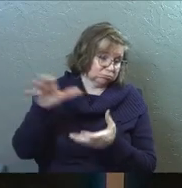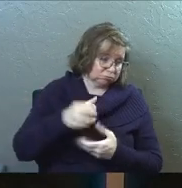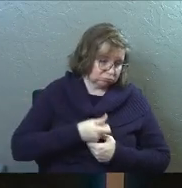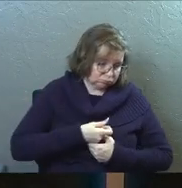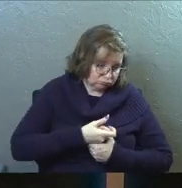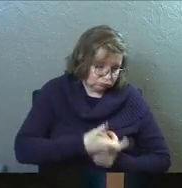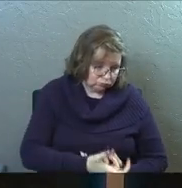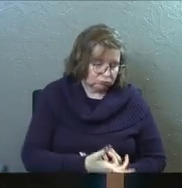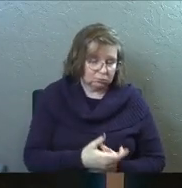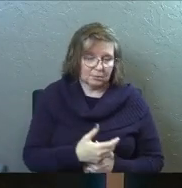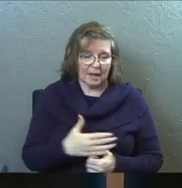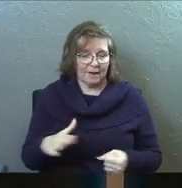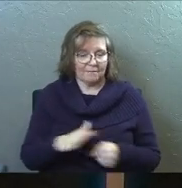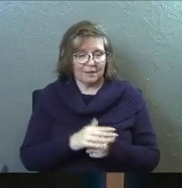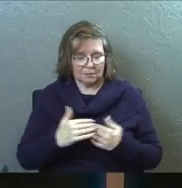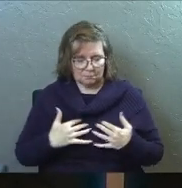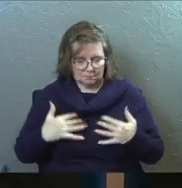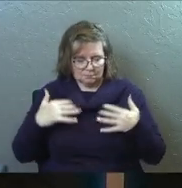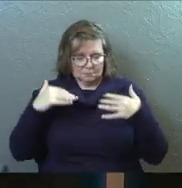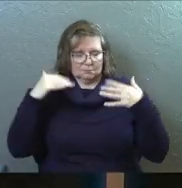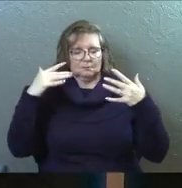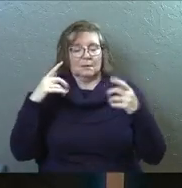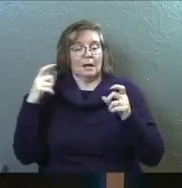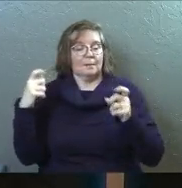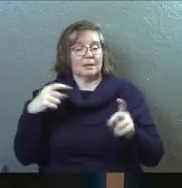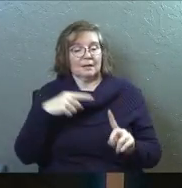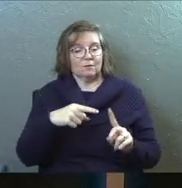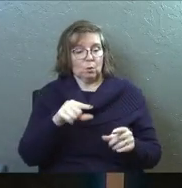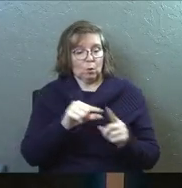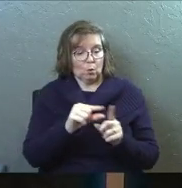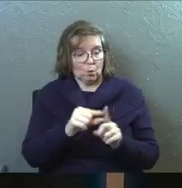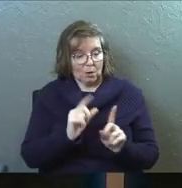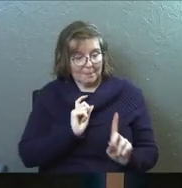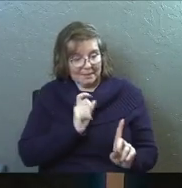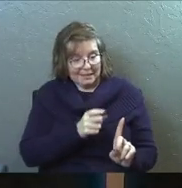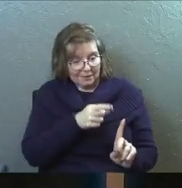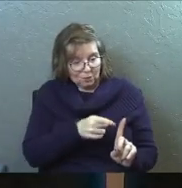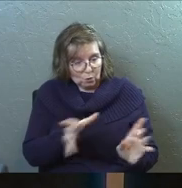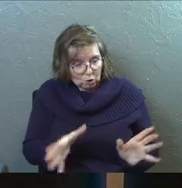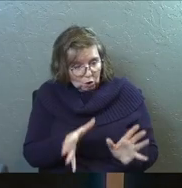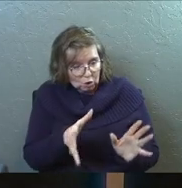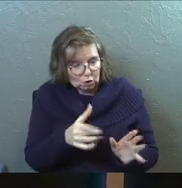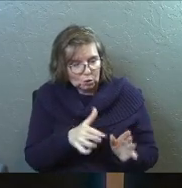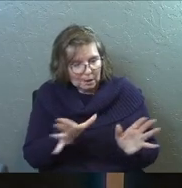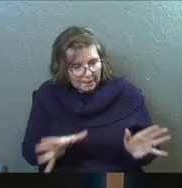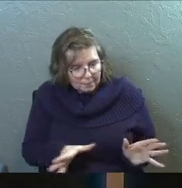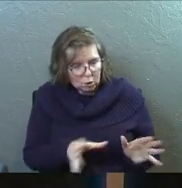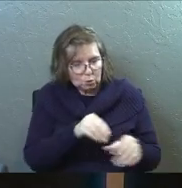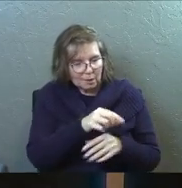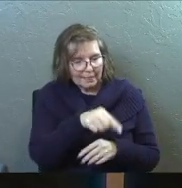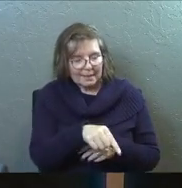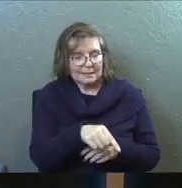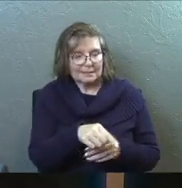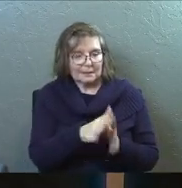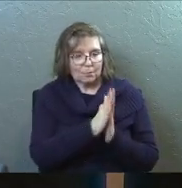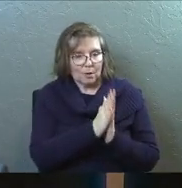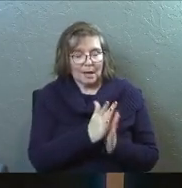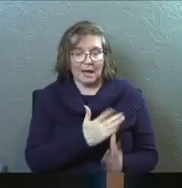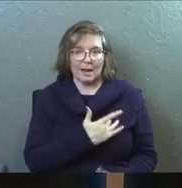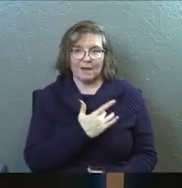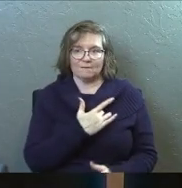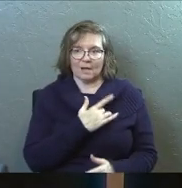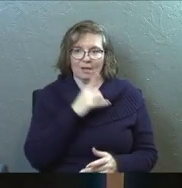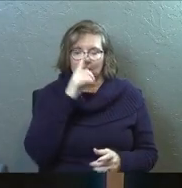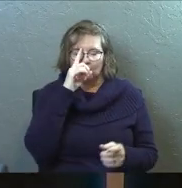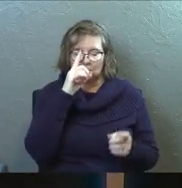out then. And I'm going to fill you for this moment. And I'm going to give you the words and I'm going to encourage you. I'm to push you in this prayer. And I